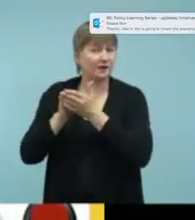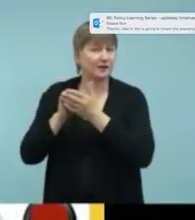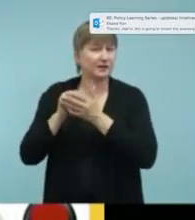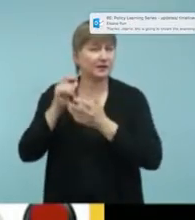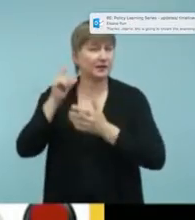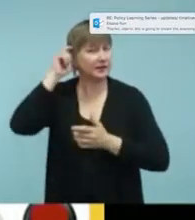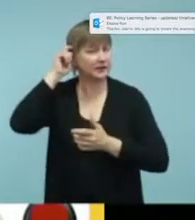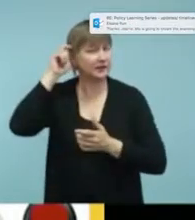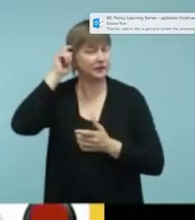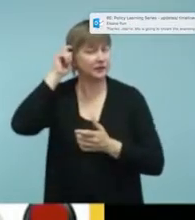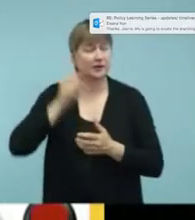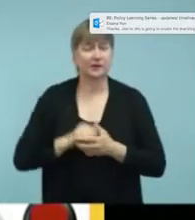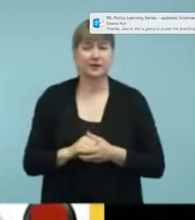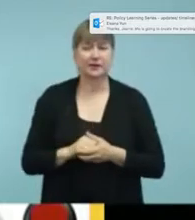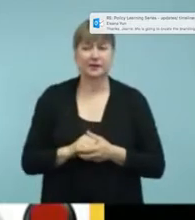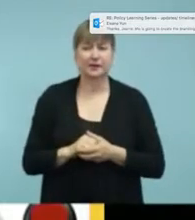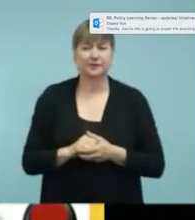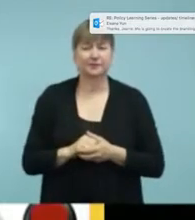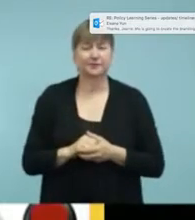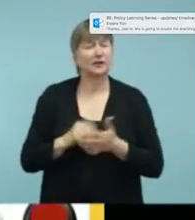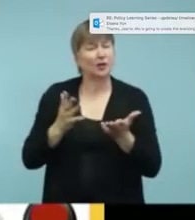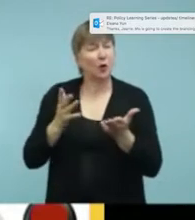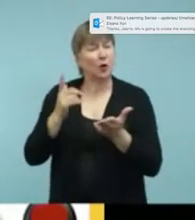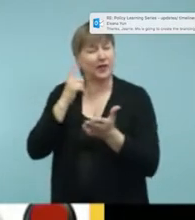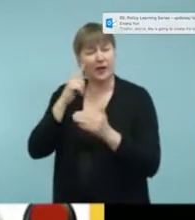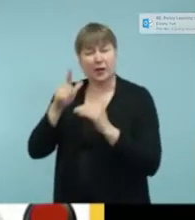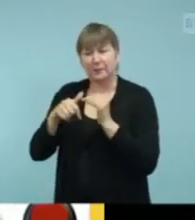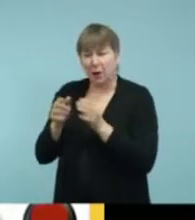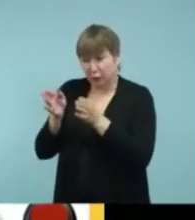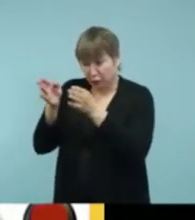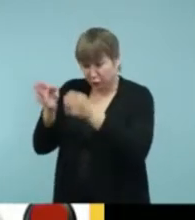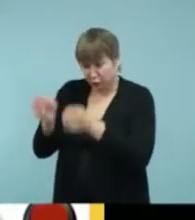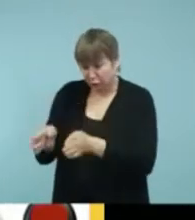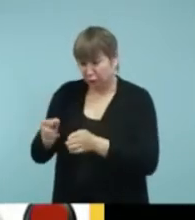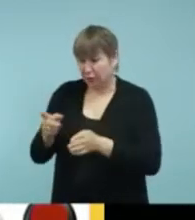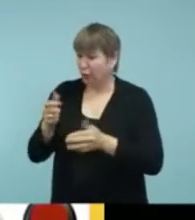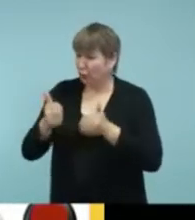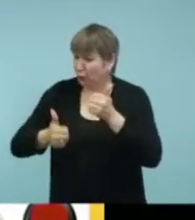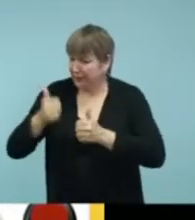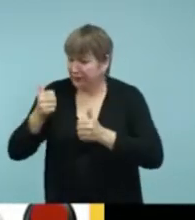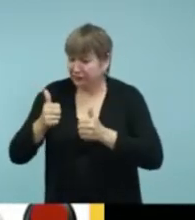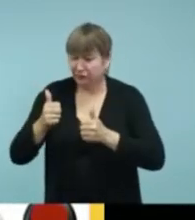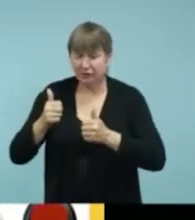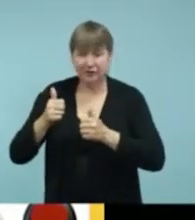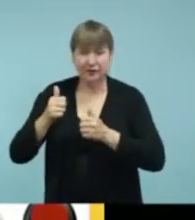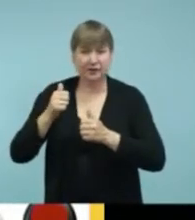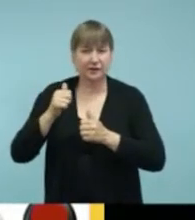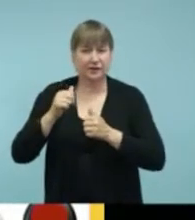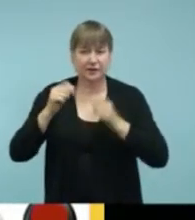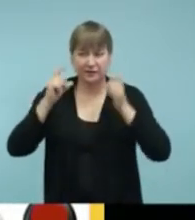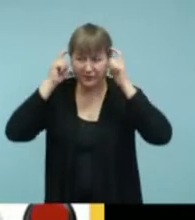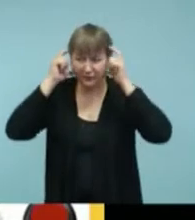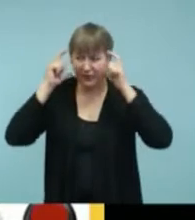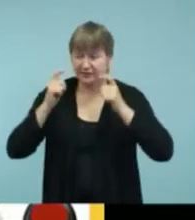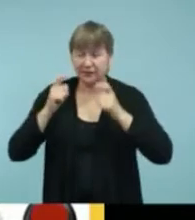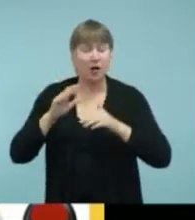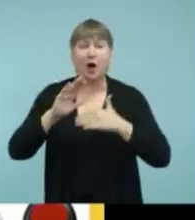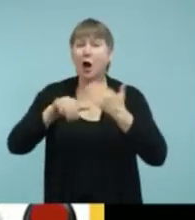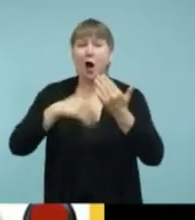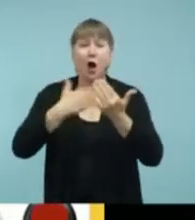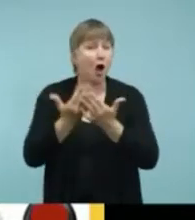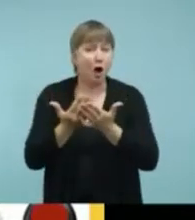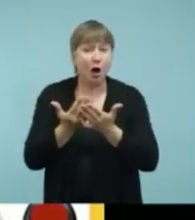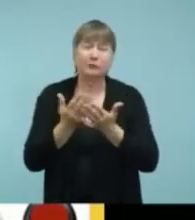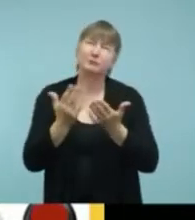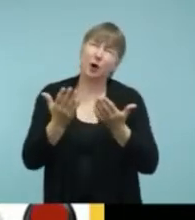about your students. Think about which device that they have. For the most part, all hearing aids are going to have